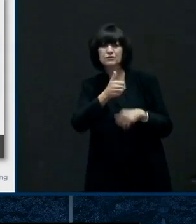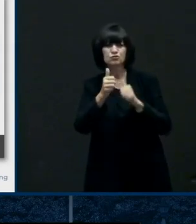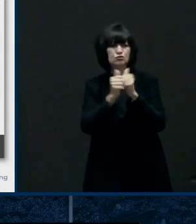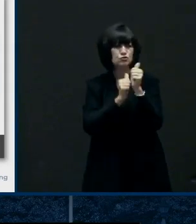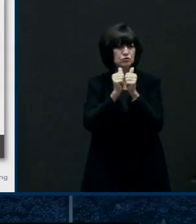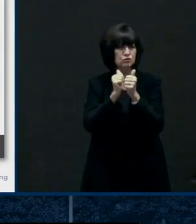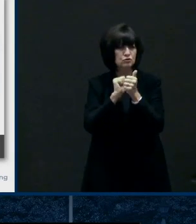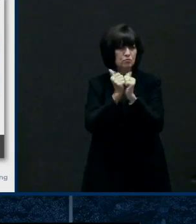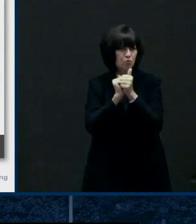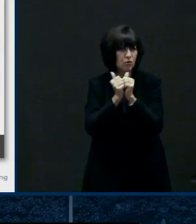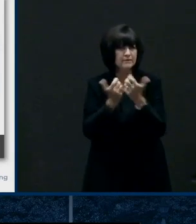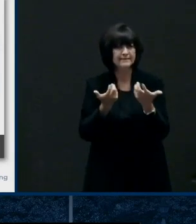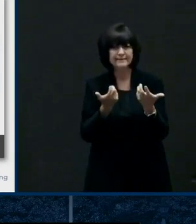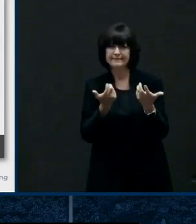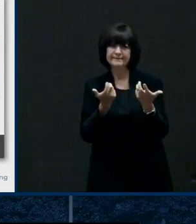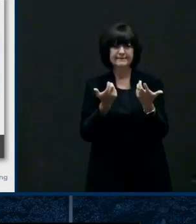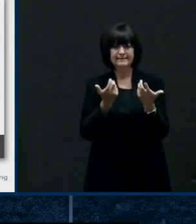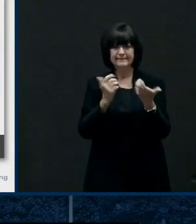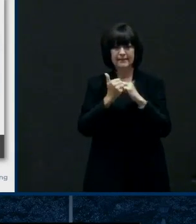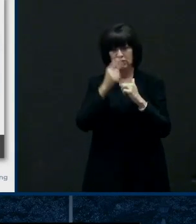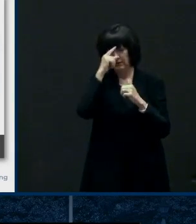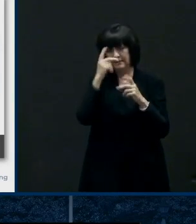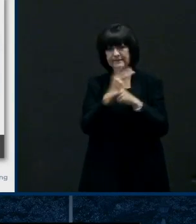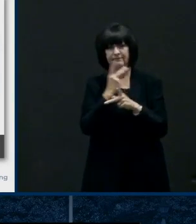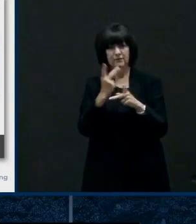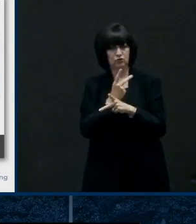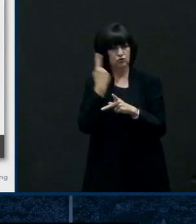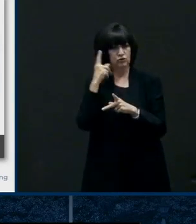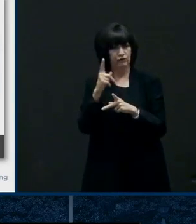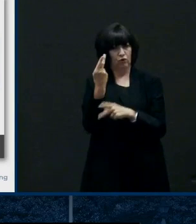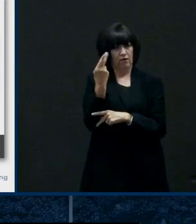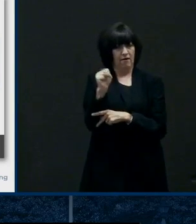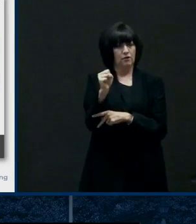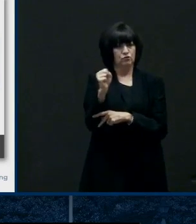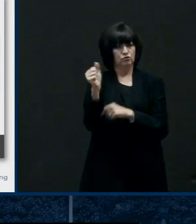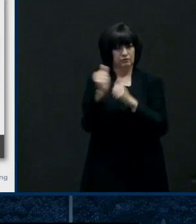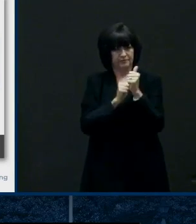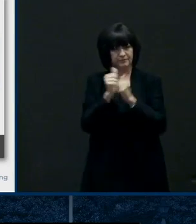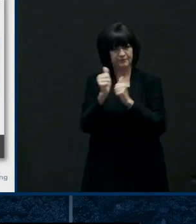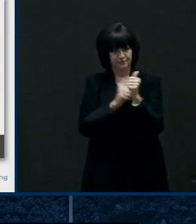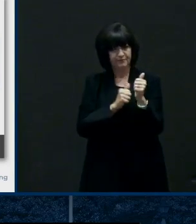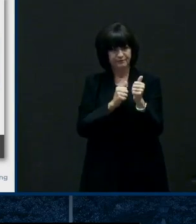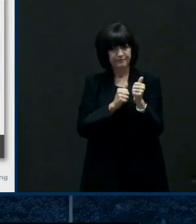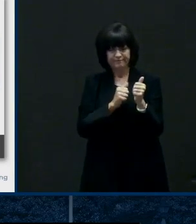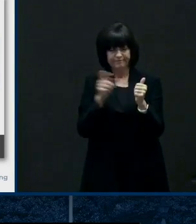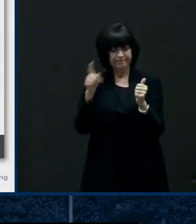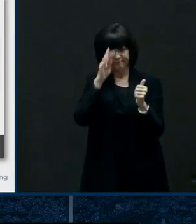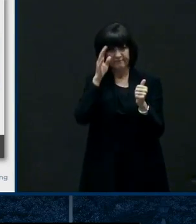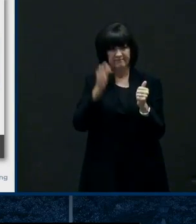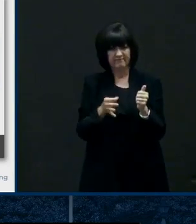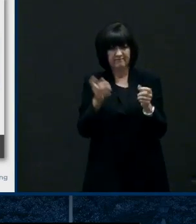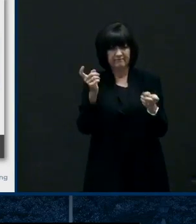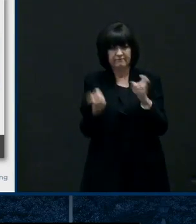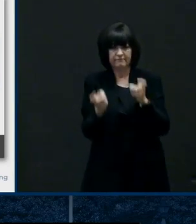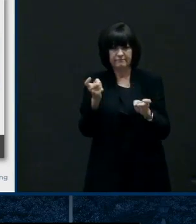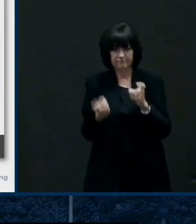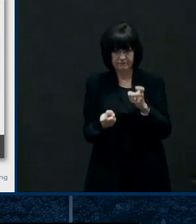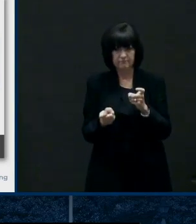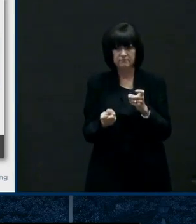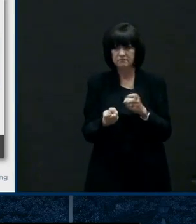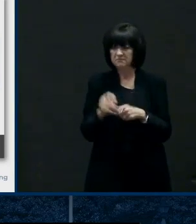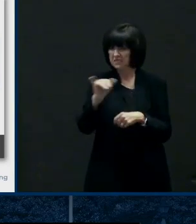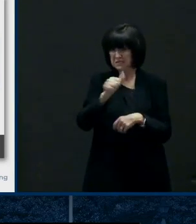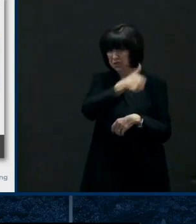of uh of uh high school athletics have moved like most of the states around us by the way maryland pennsylvania